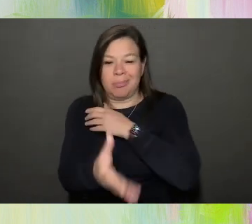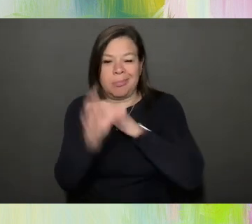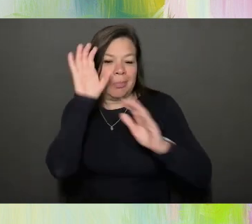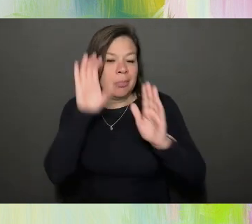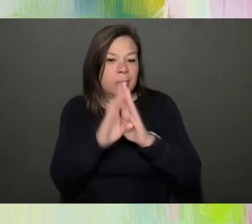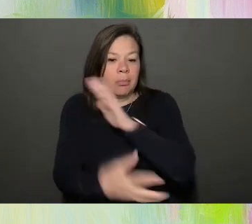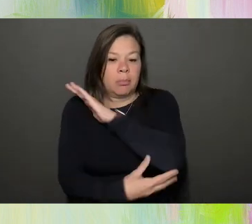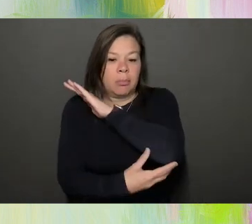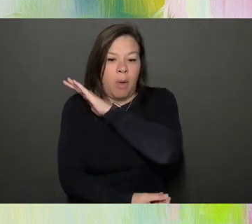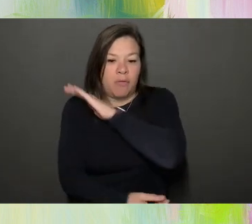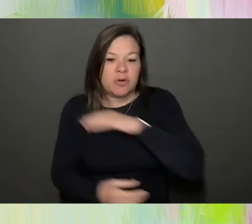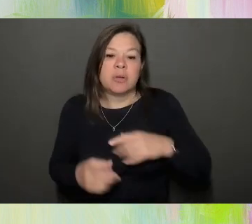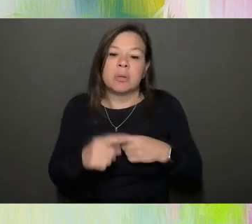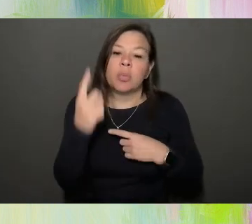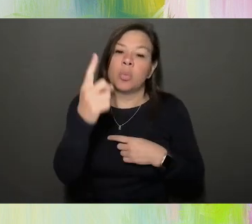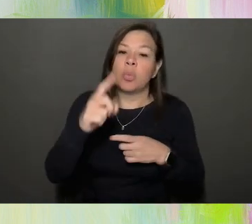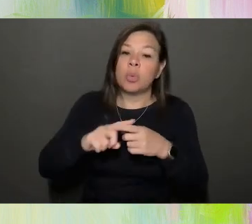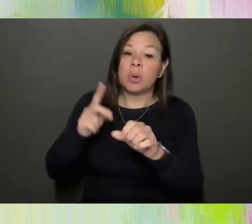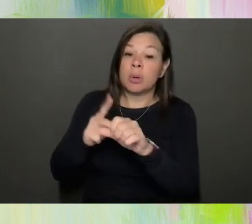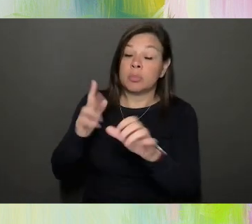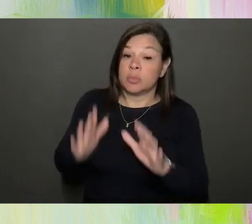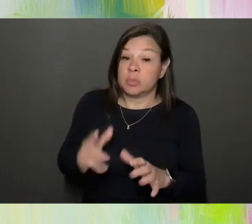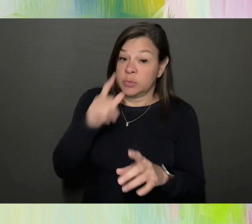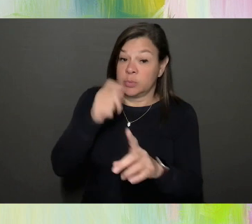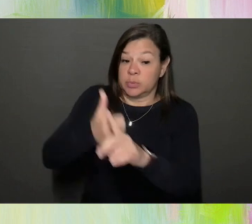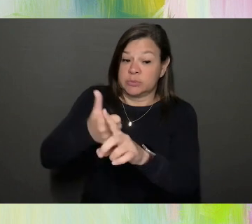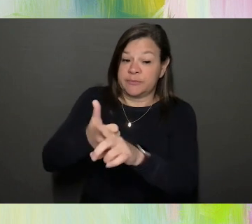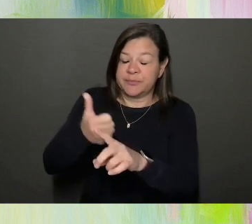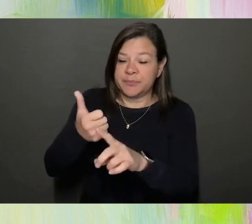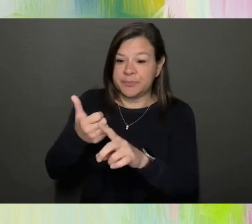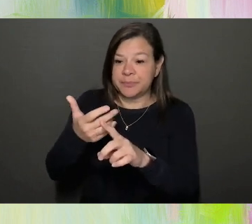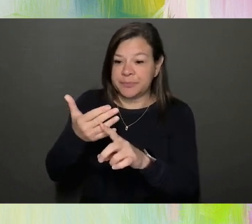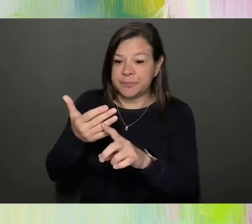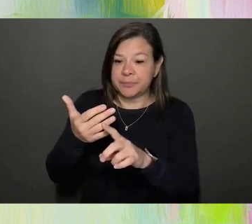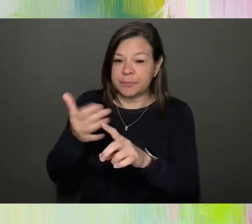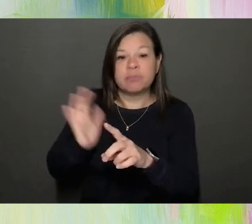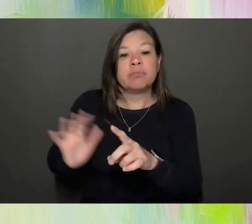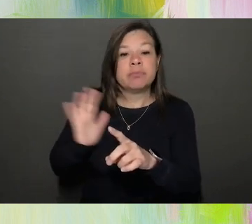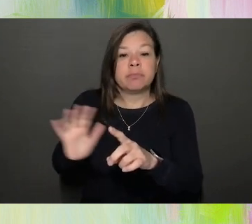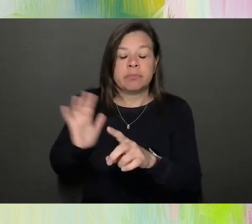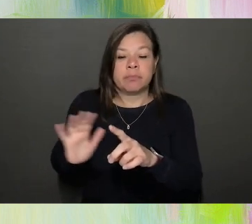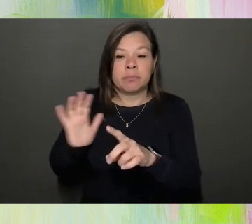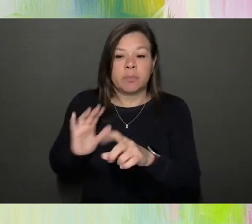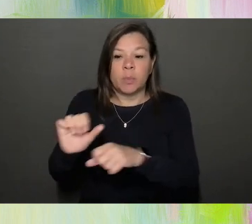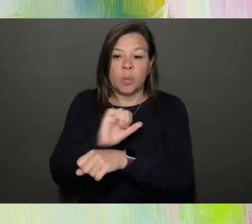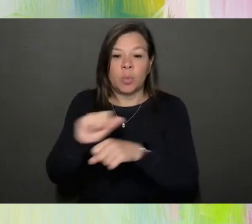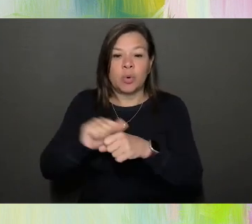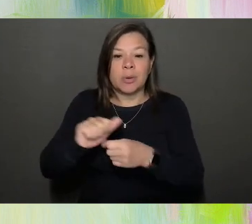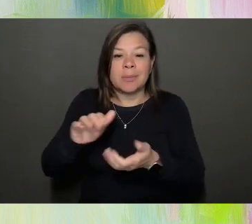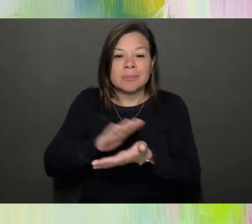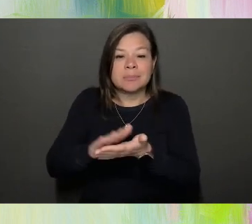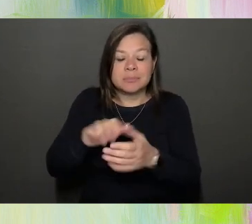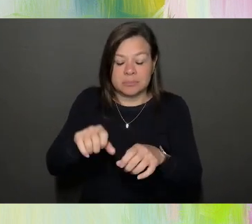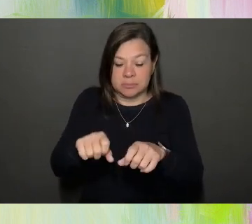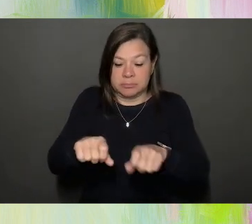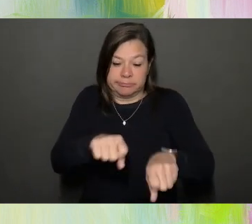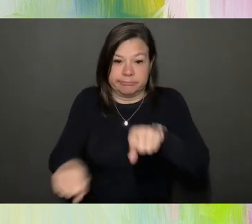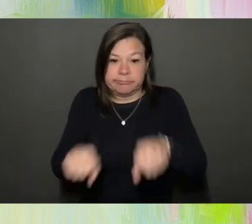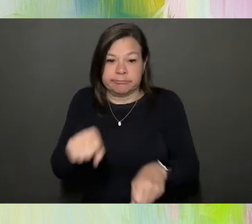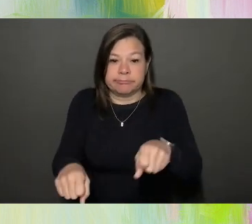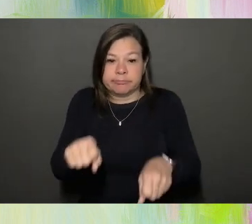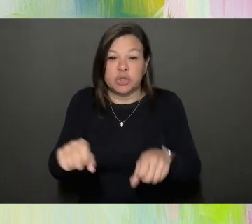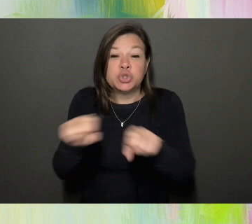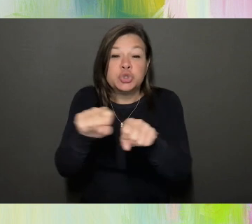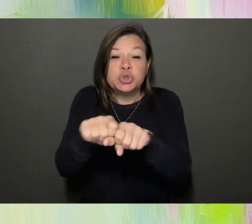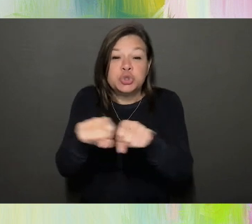we have one of our participants who, um, used to work as a shoe shining boy. And he, he, he actually talked